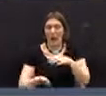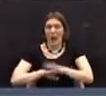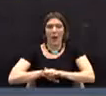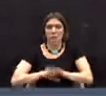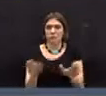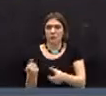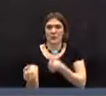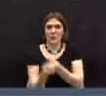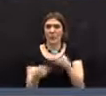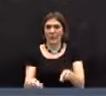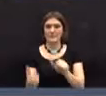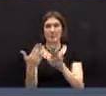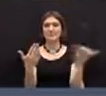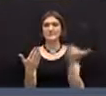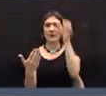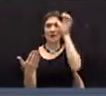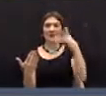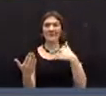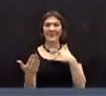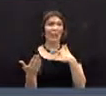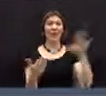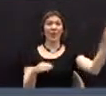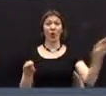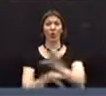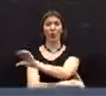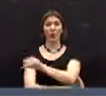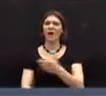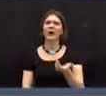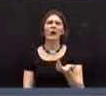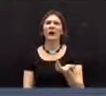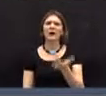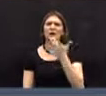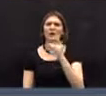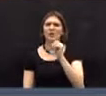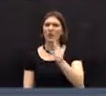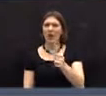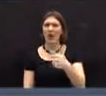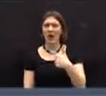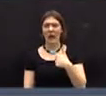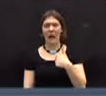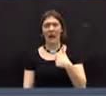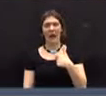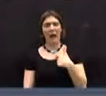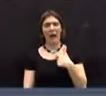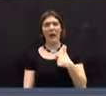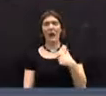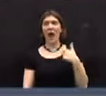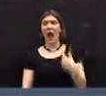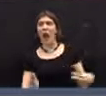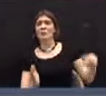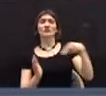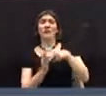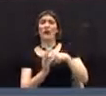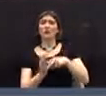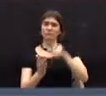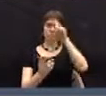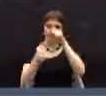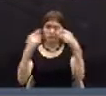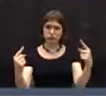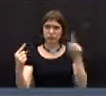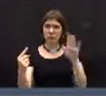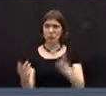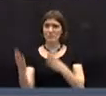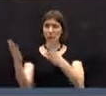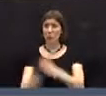support it for our town. So I stand to rise. I rise to speak strongly against